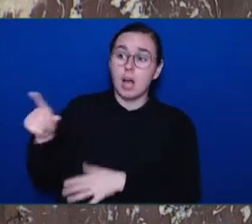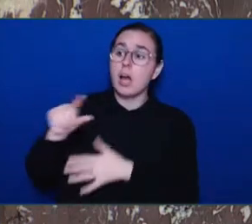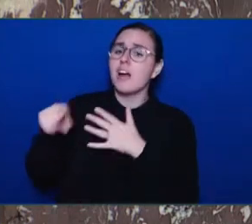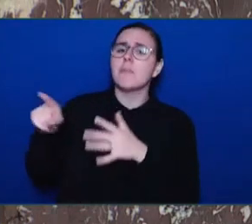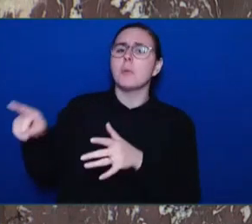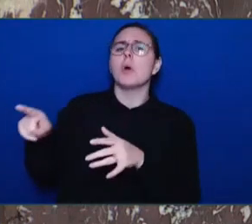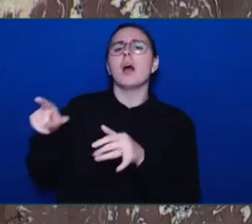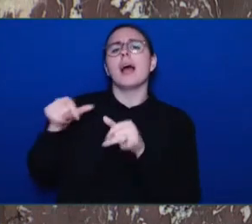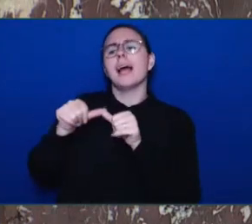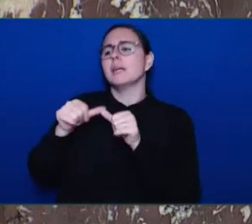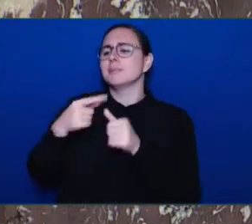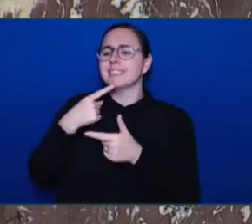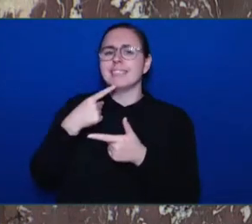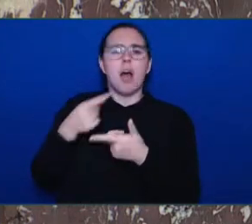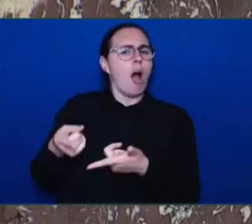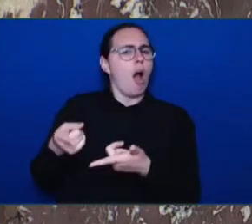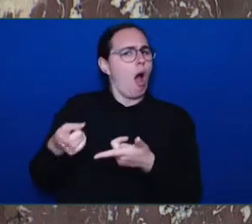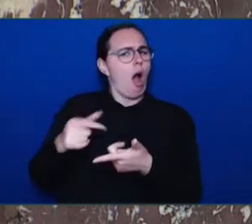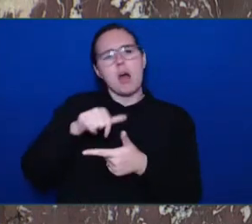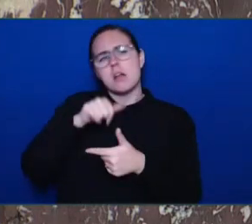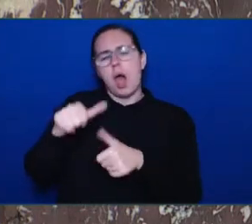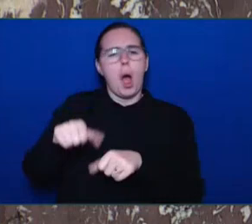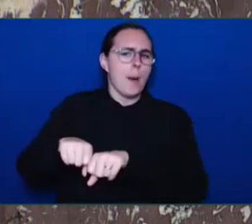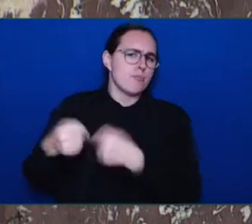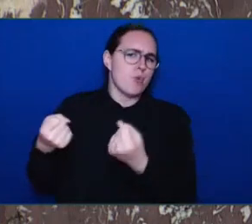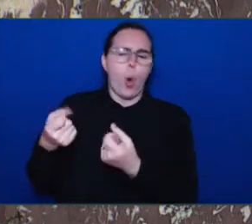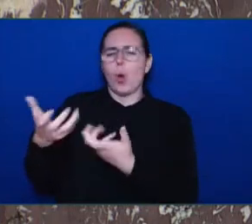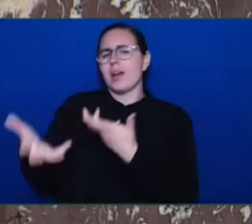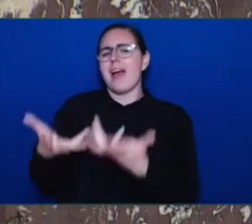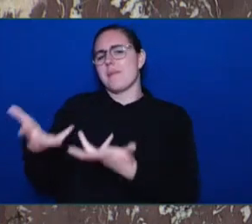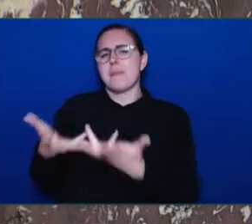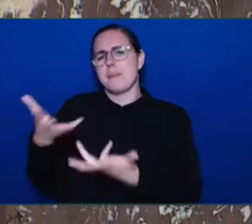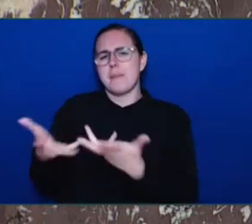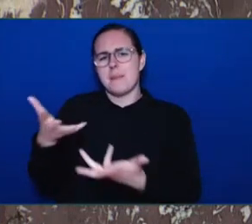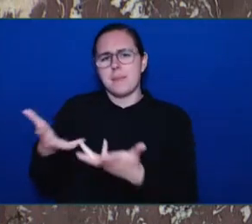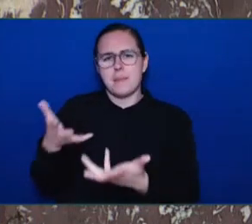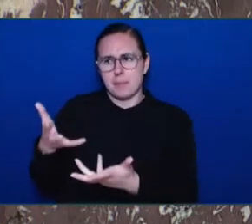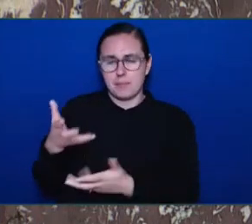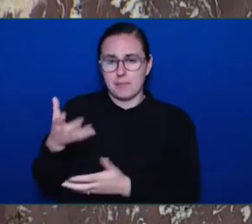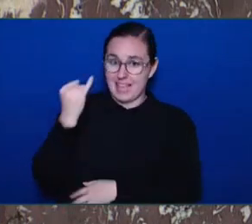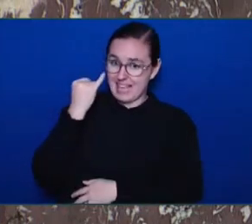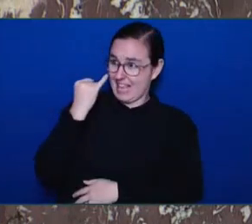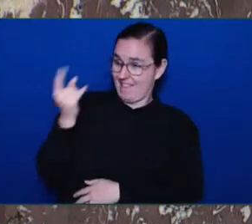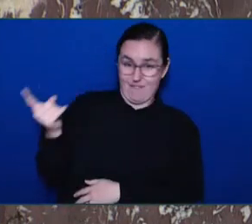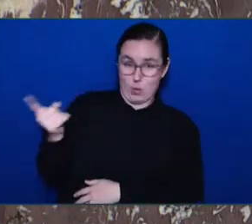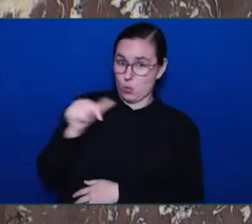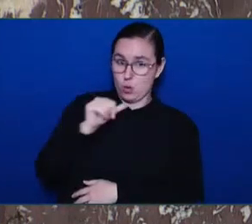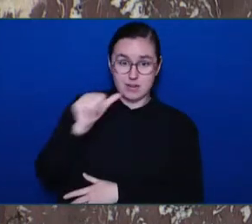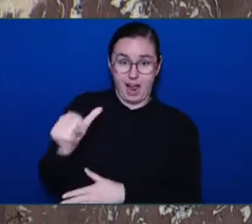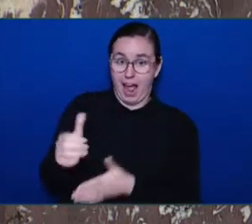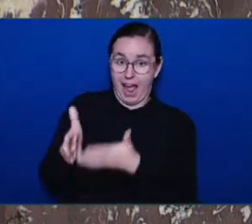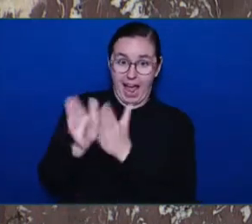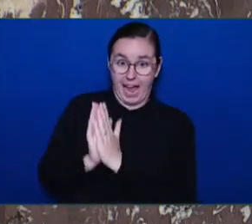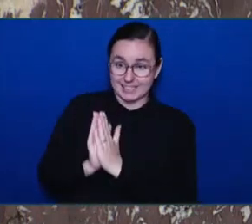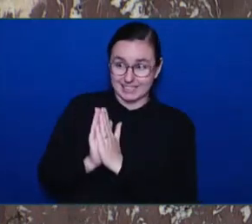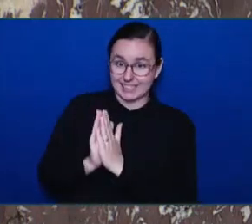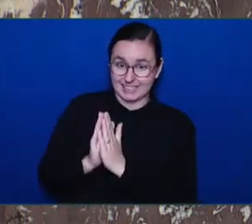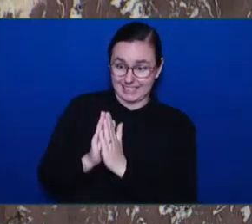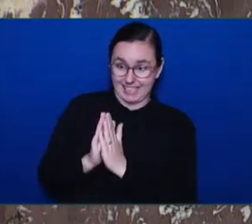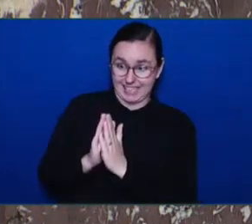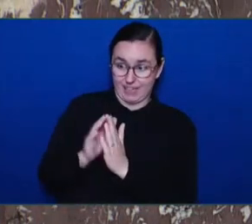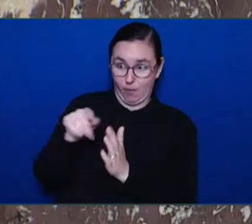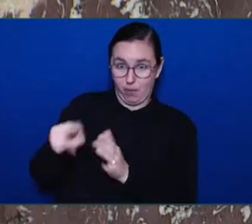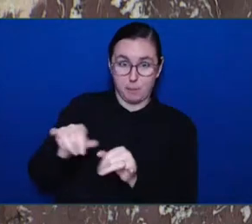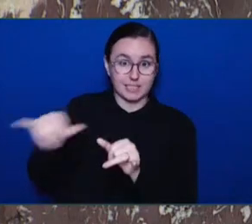see if you're not seeking the detention of half of repeat offenders who've already demonstrated they've already demonstrated that they're in breach of conditions